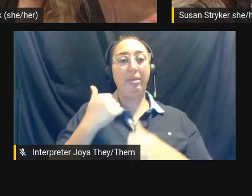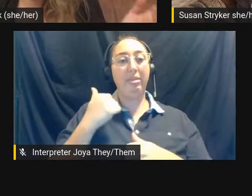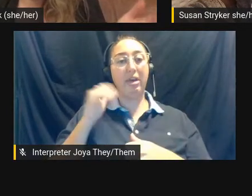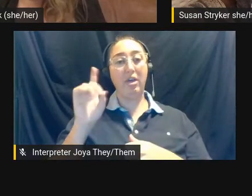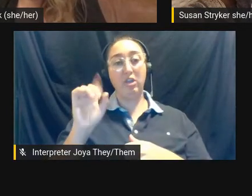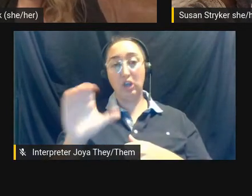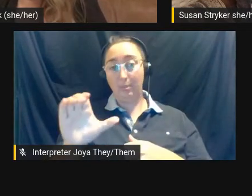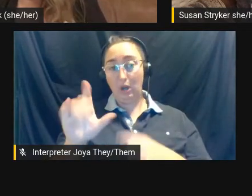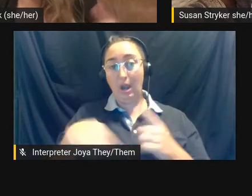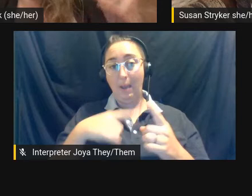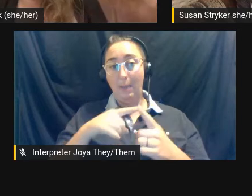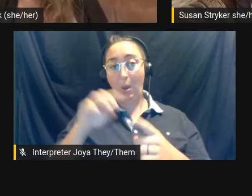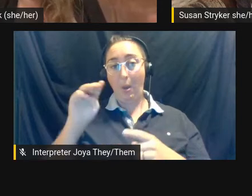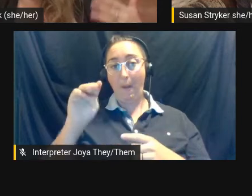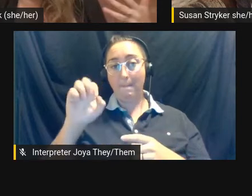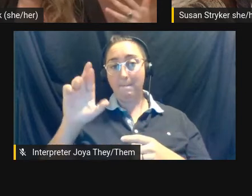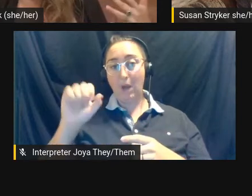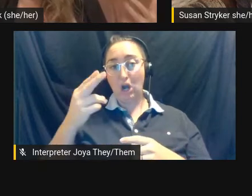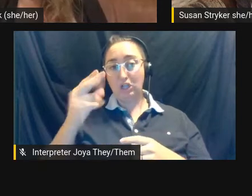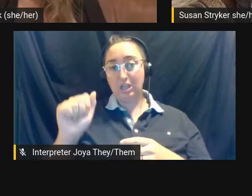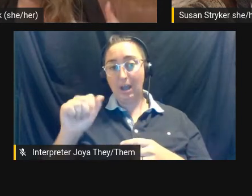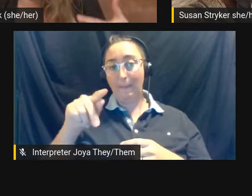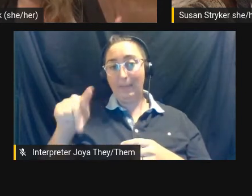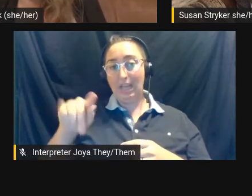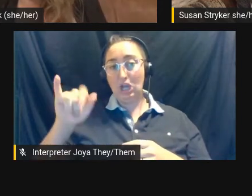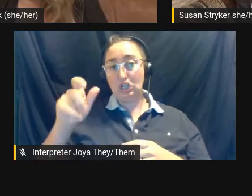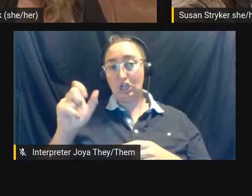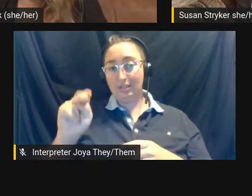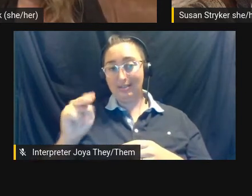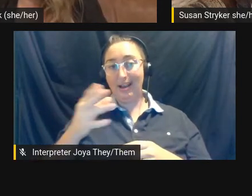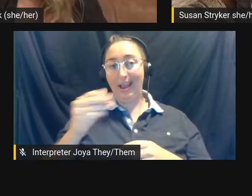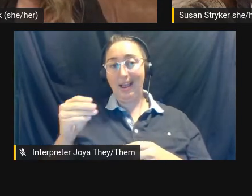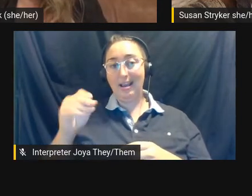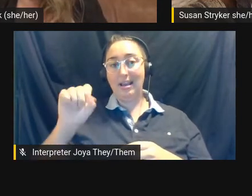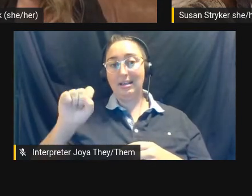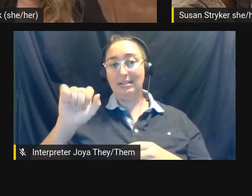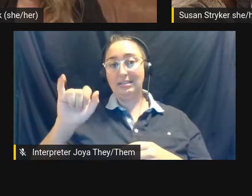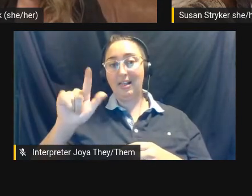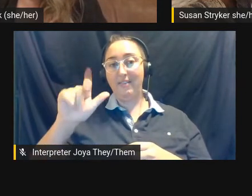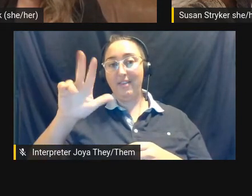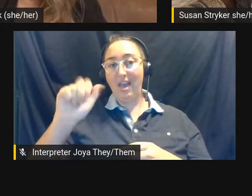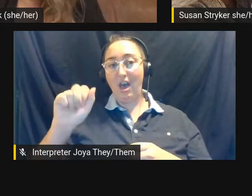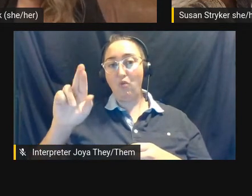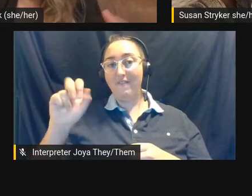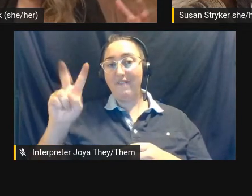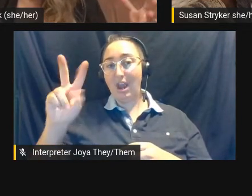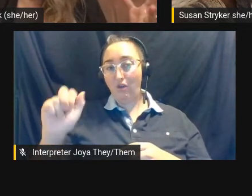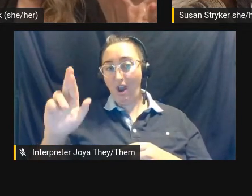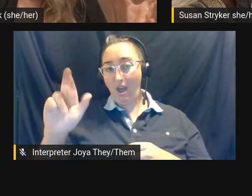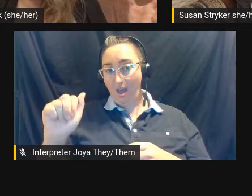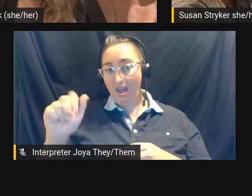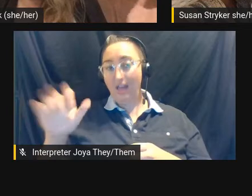about Marsha P. Johnson and as Marsha P. Johnson and Sylvia Rivera's lives, um, have kind of